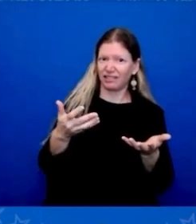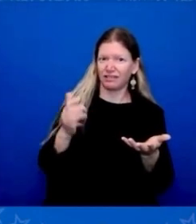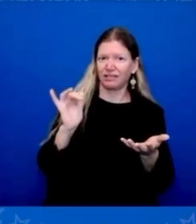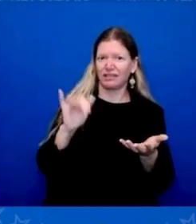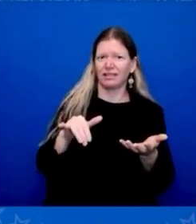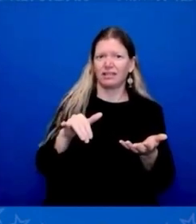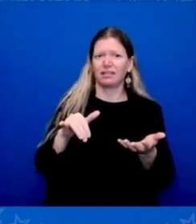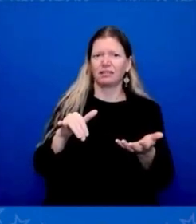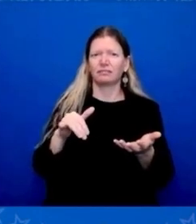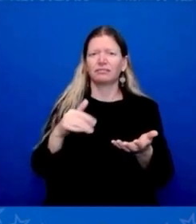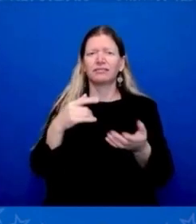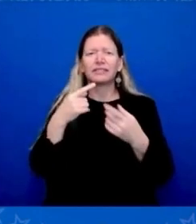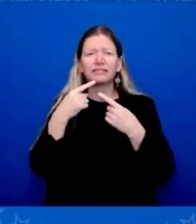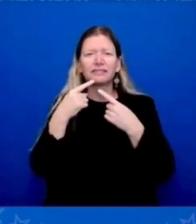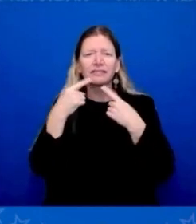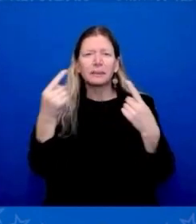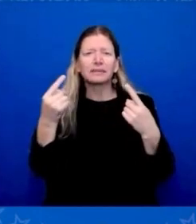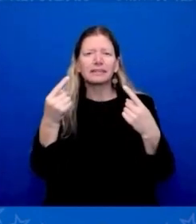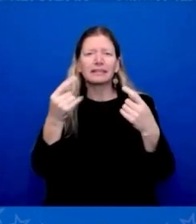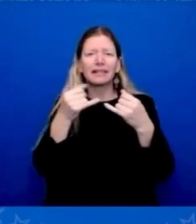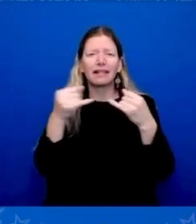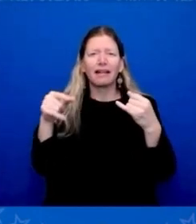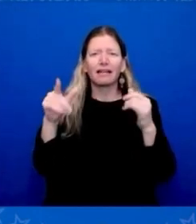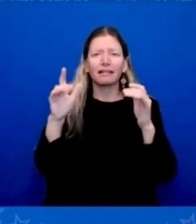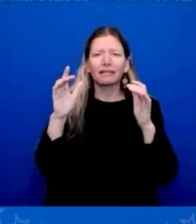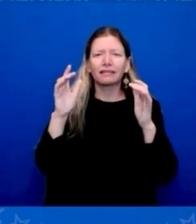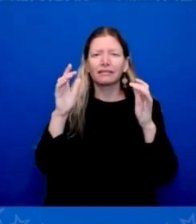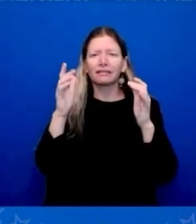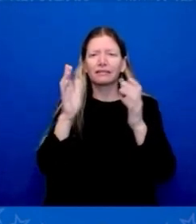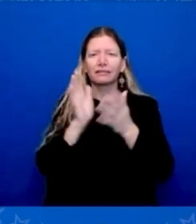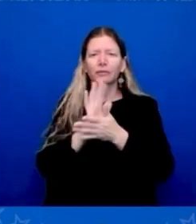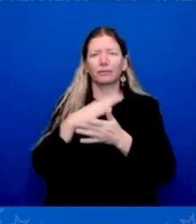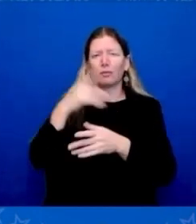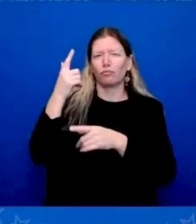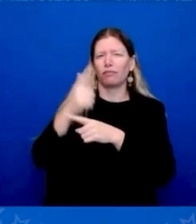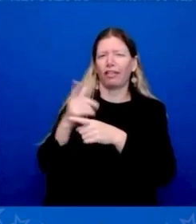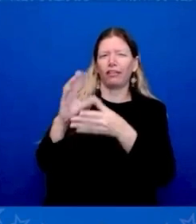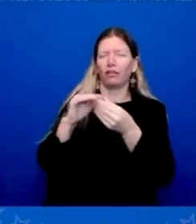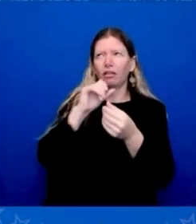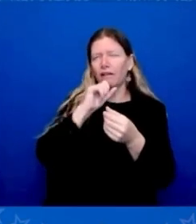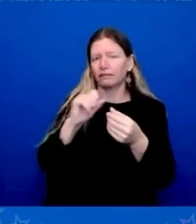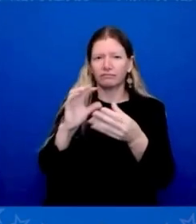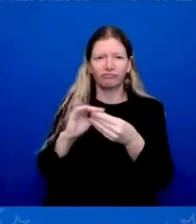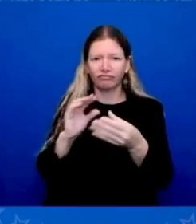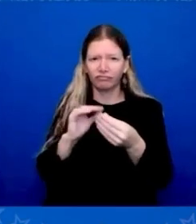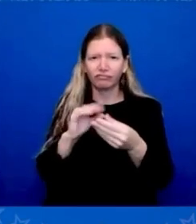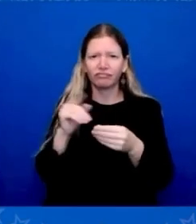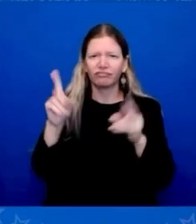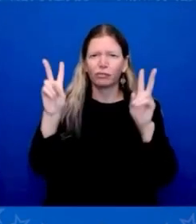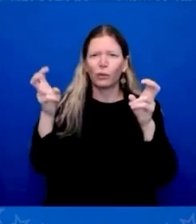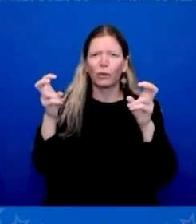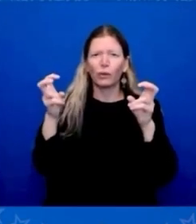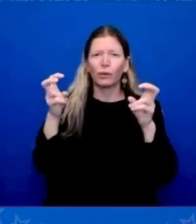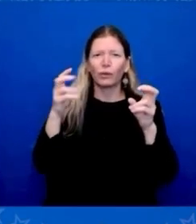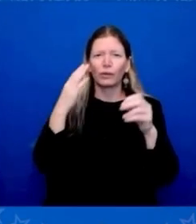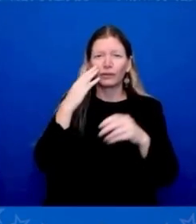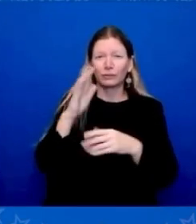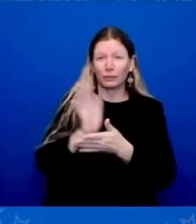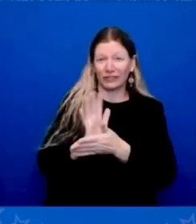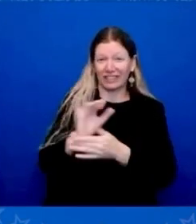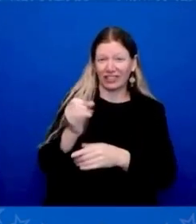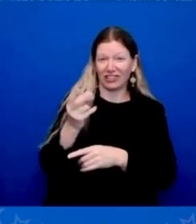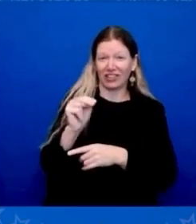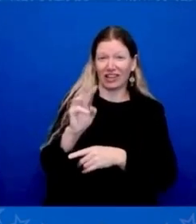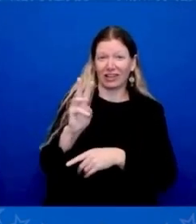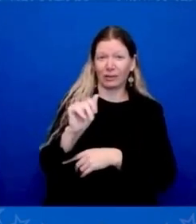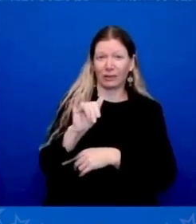one of them is, there's a movie about John Wayne. He's an Indian scout. And they're trying to get one